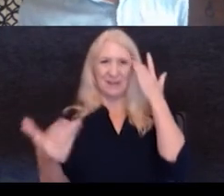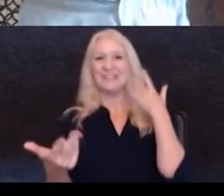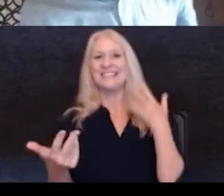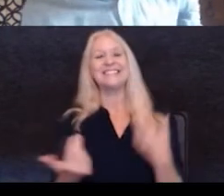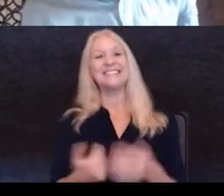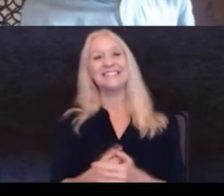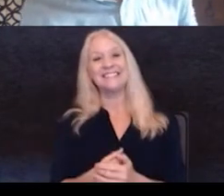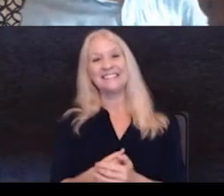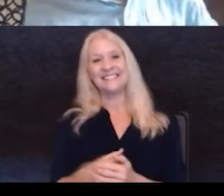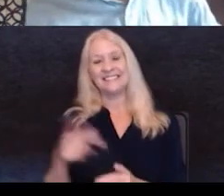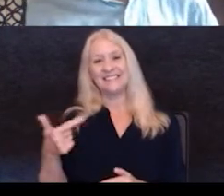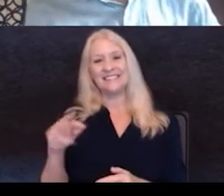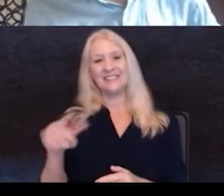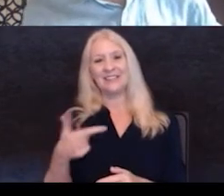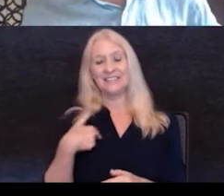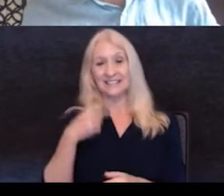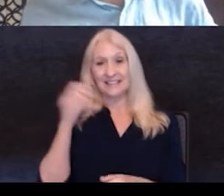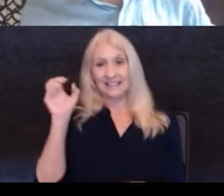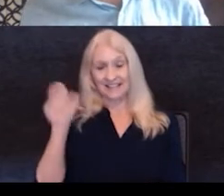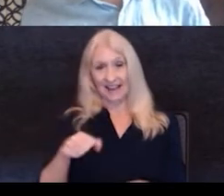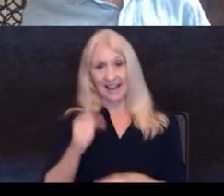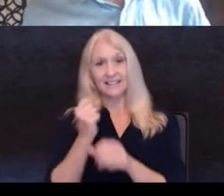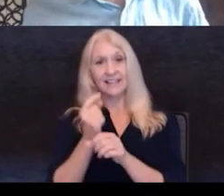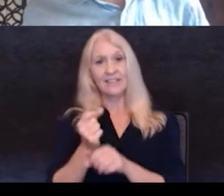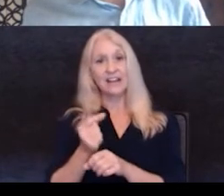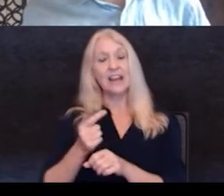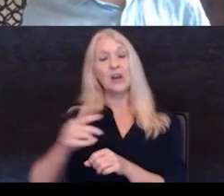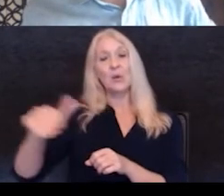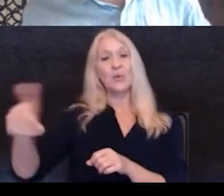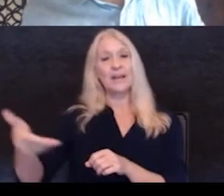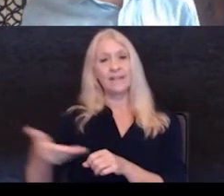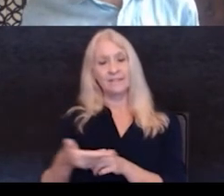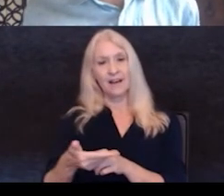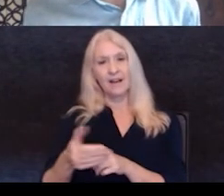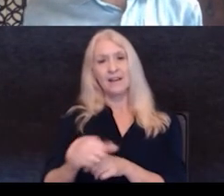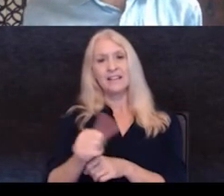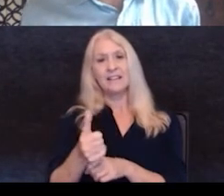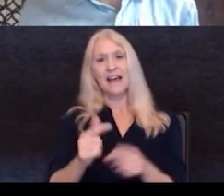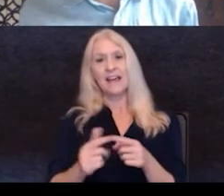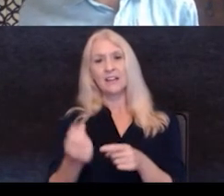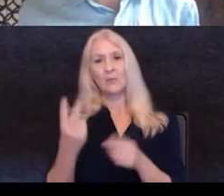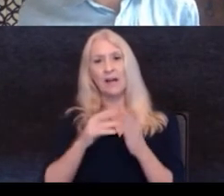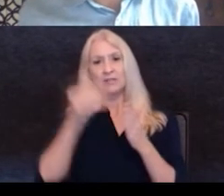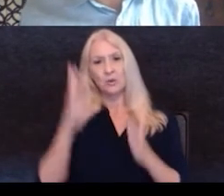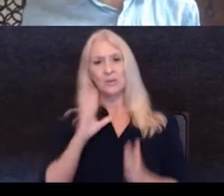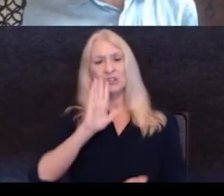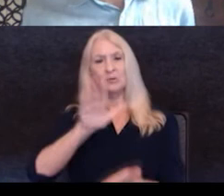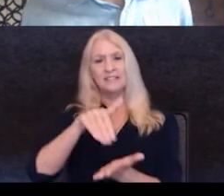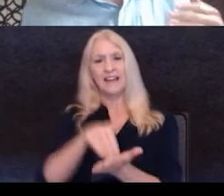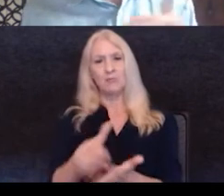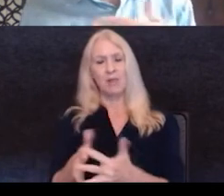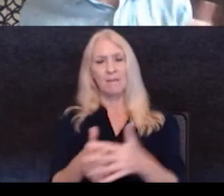Uh, yeah. So every year we invite, um, 10 to 12 students down to Central America to